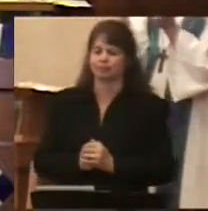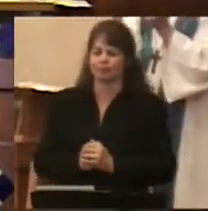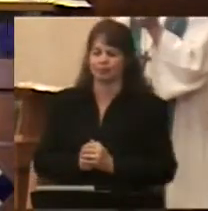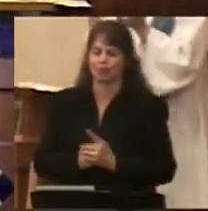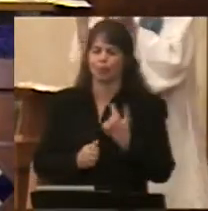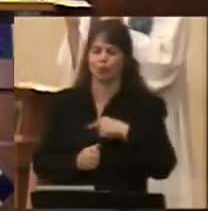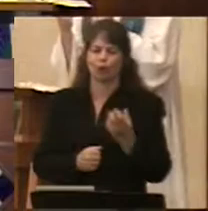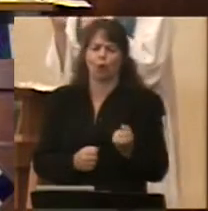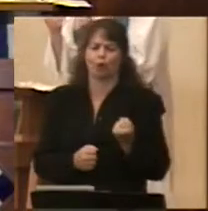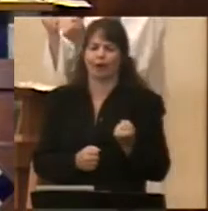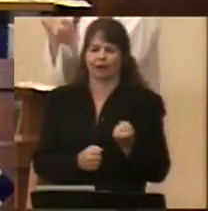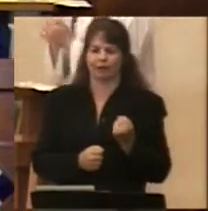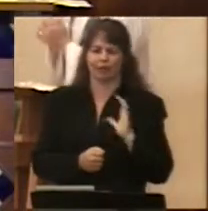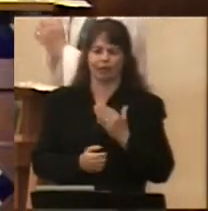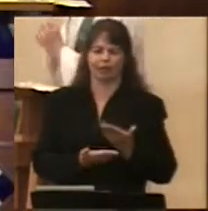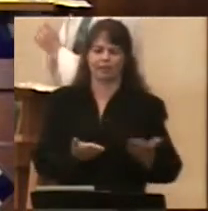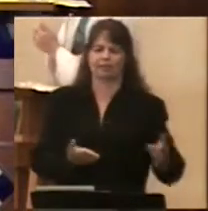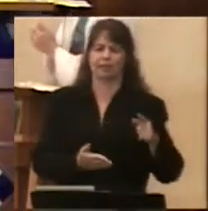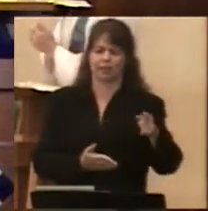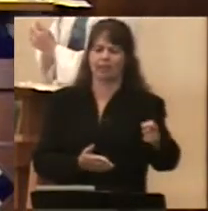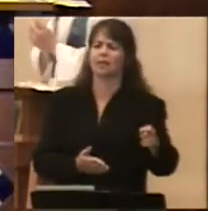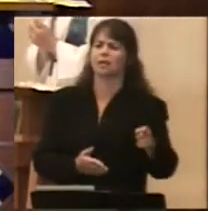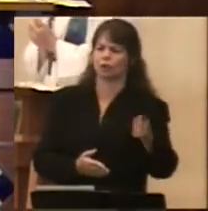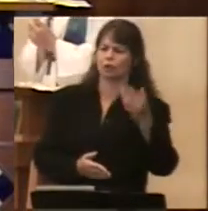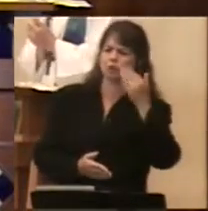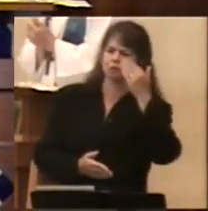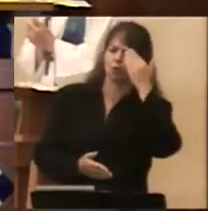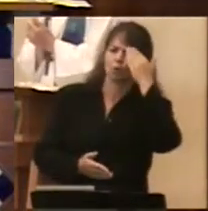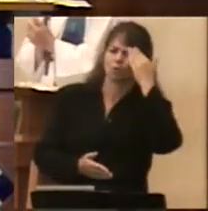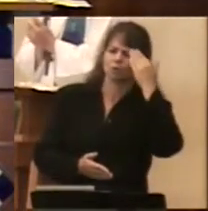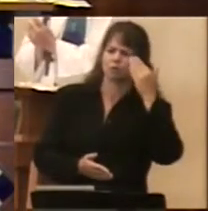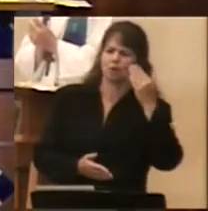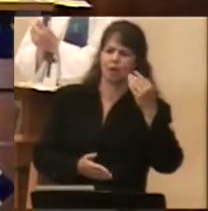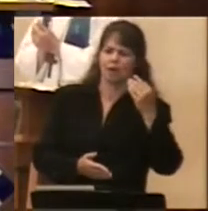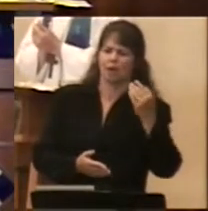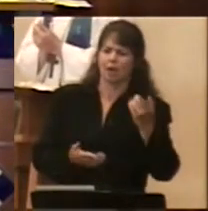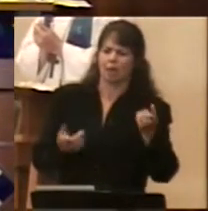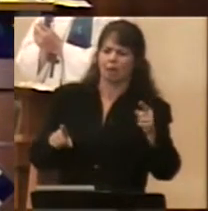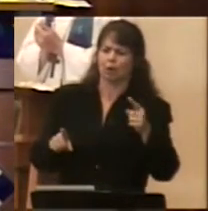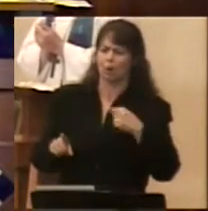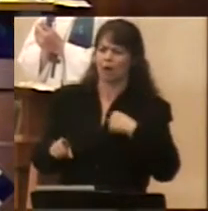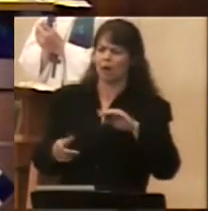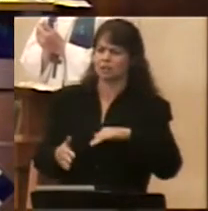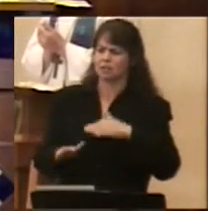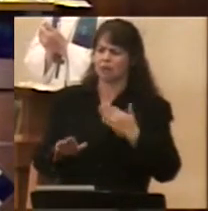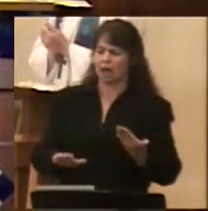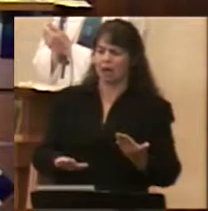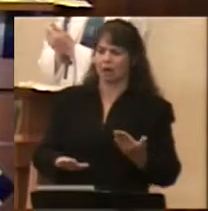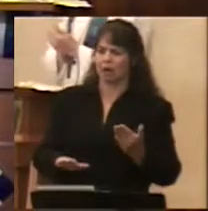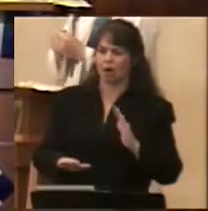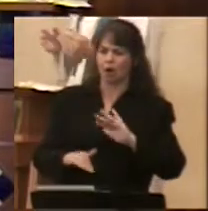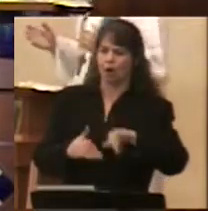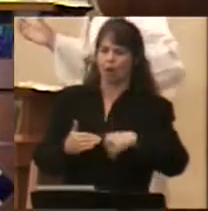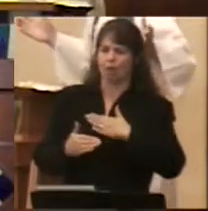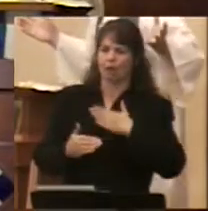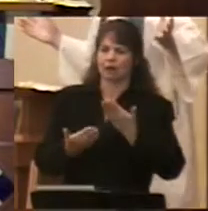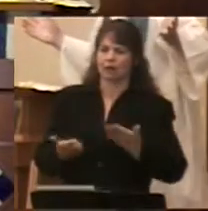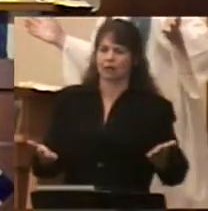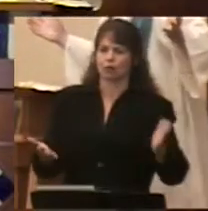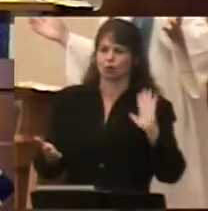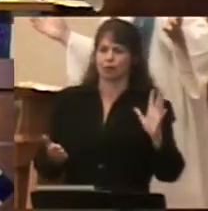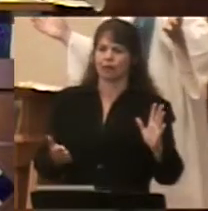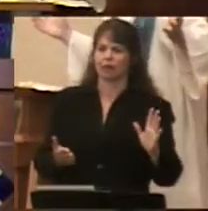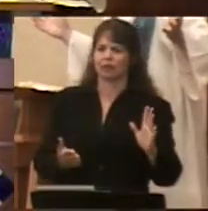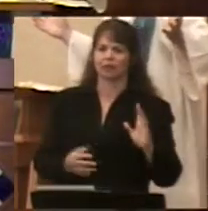on to our possessions, Solomon observes this, he says, and then when I die, all of my things will go to someone else,